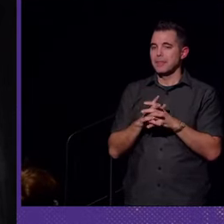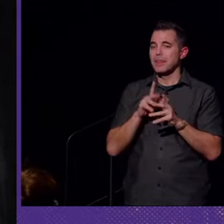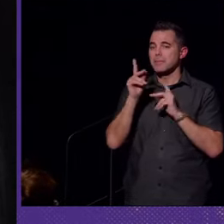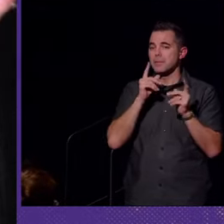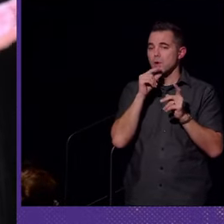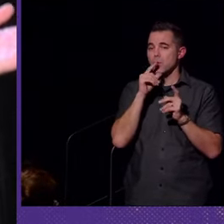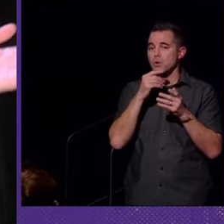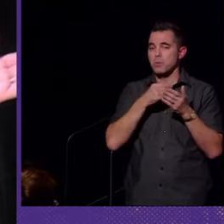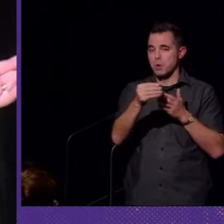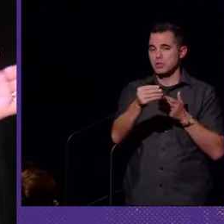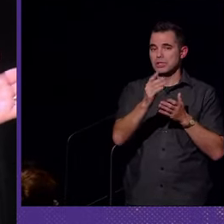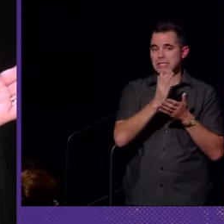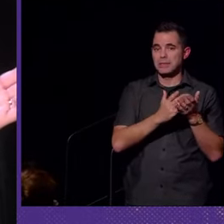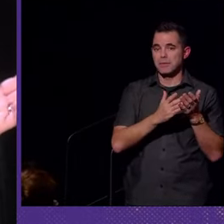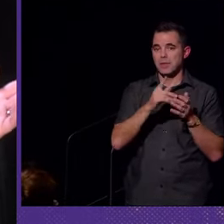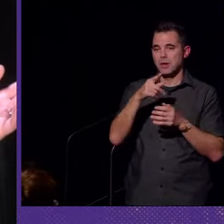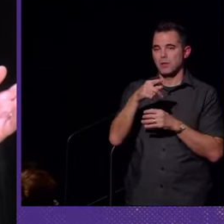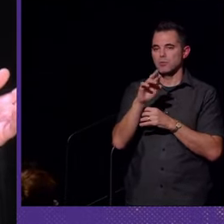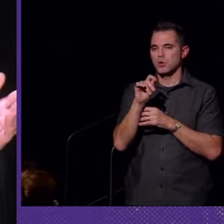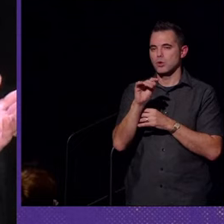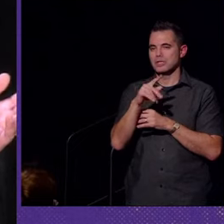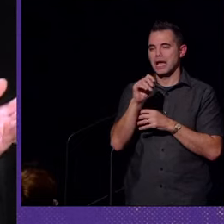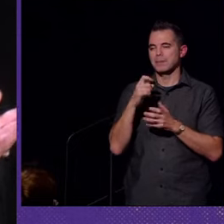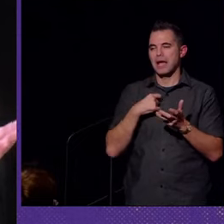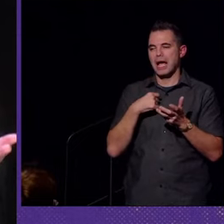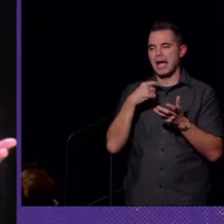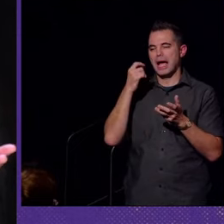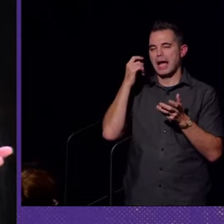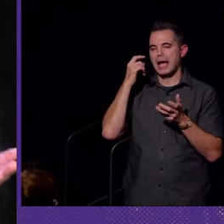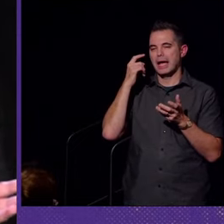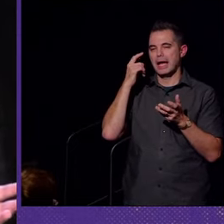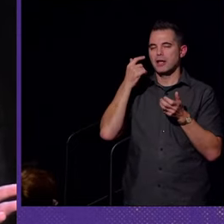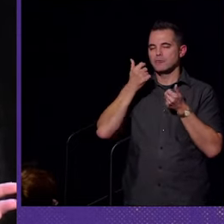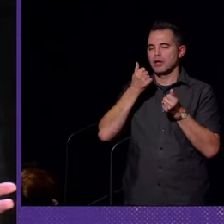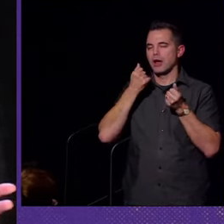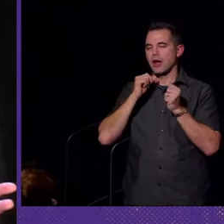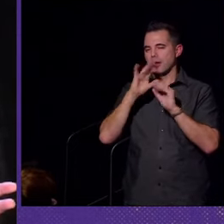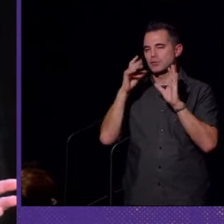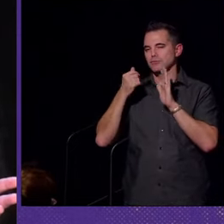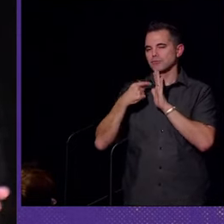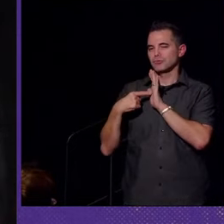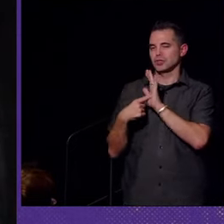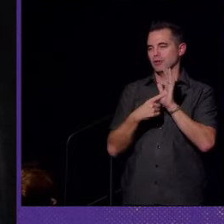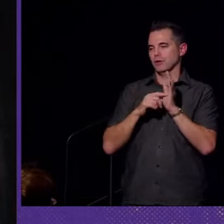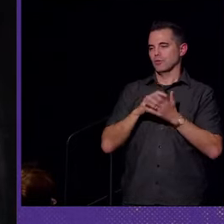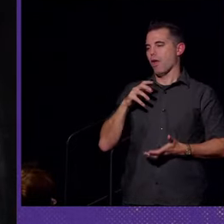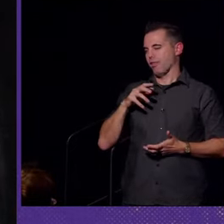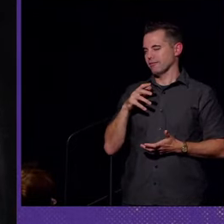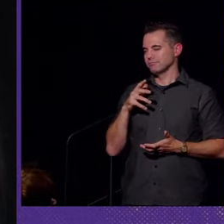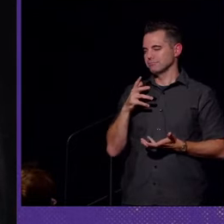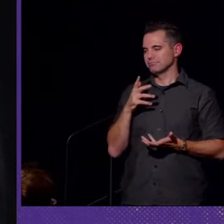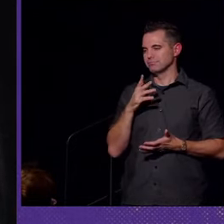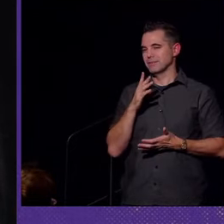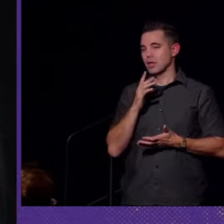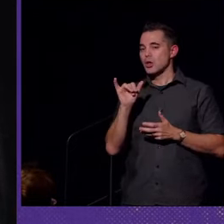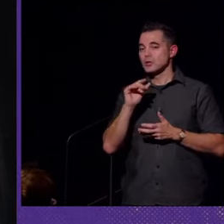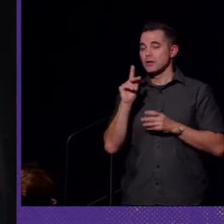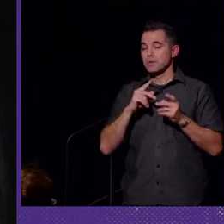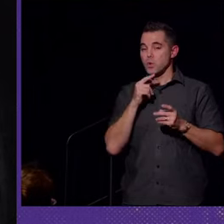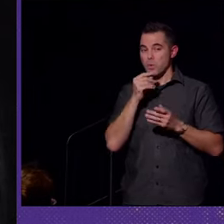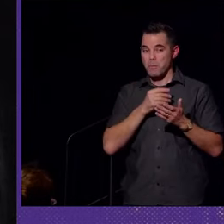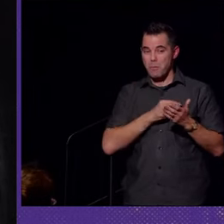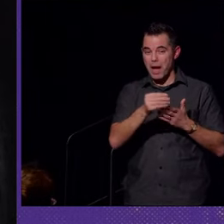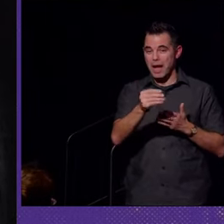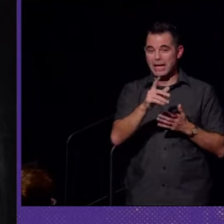people who purchase some of the prototypes I imagine are clearly signifying wealth in some cases. There's also people who buy